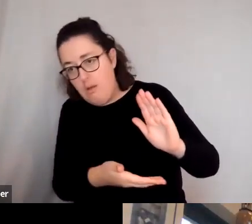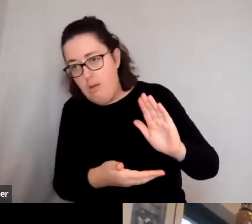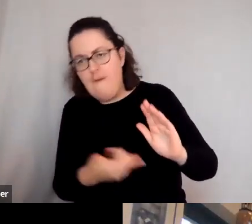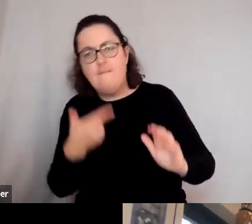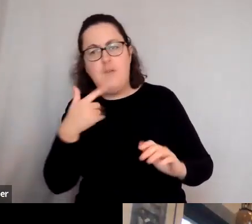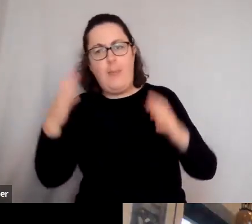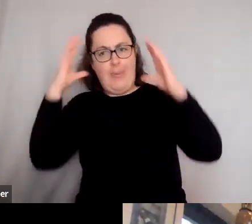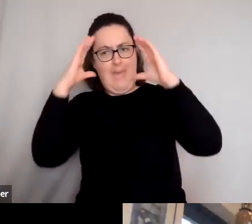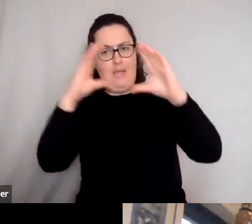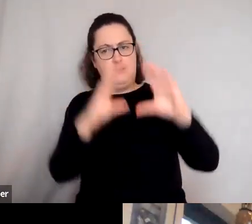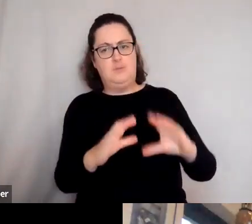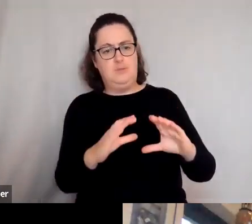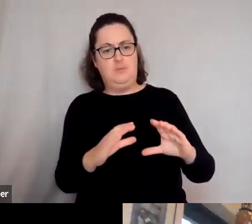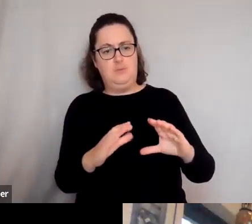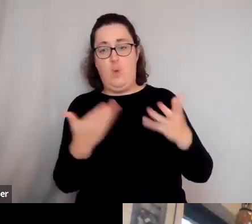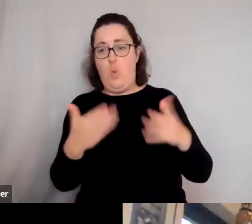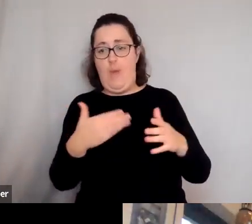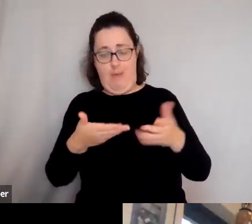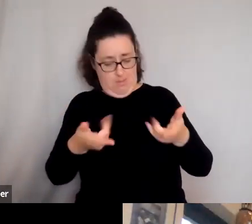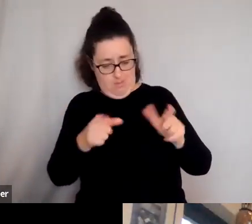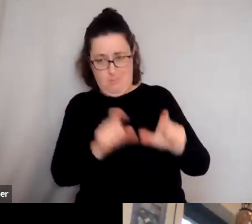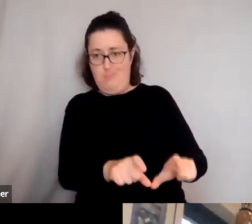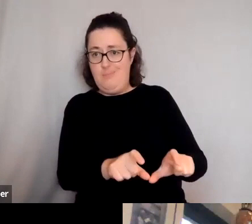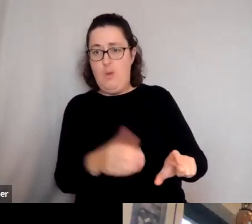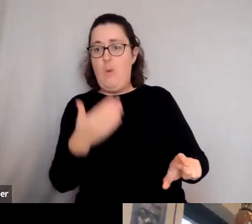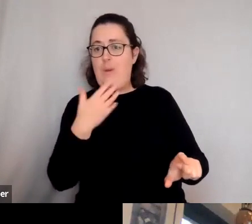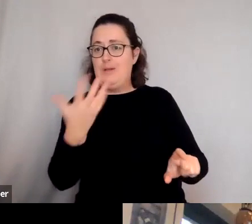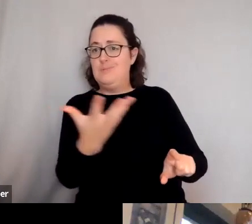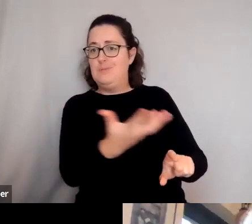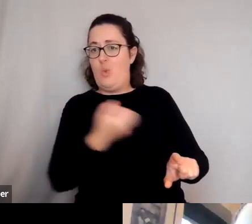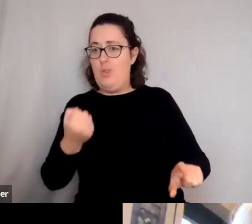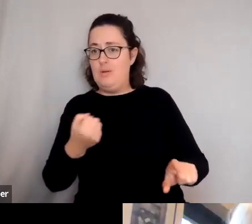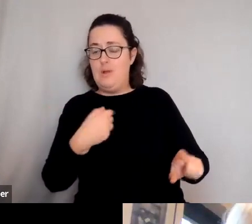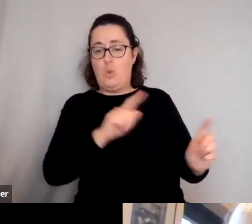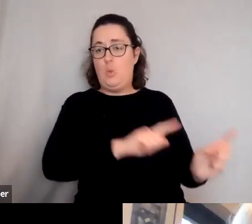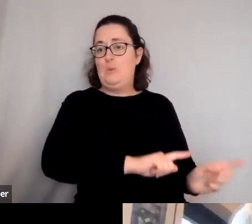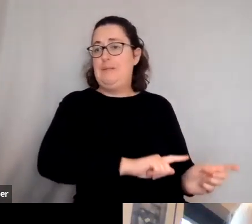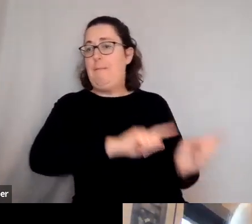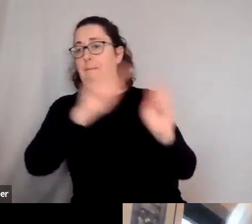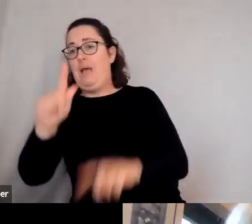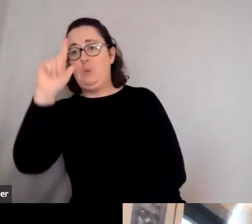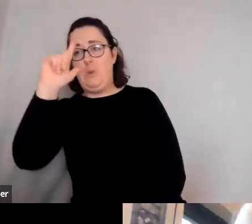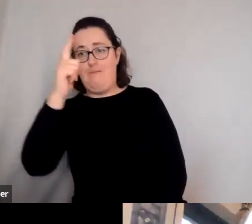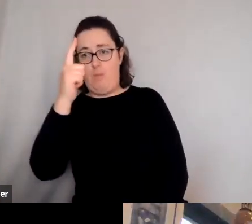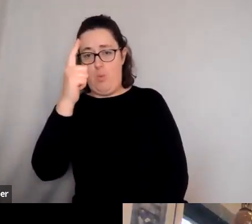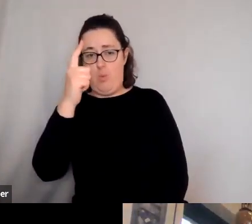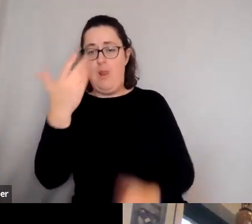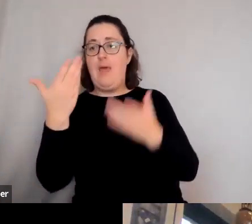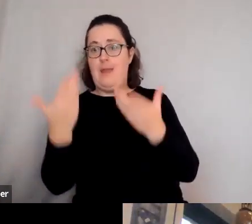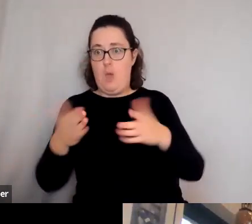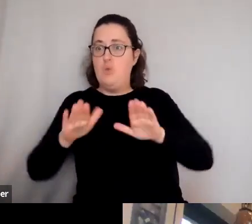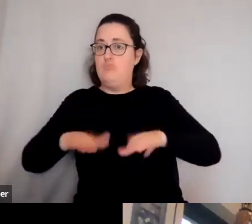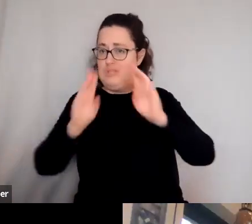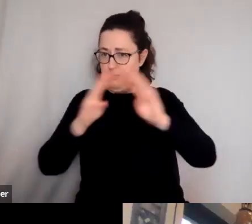head of Augustus, just where he'd been buried after he'd been raided. And they take it. And back to Liverpool and then eventually to the British